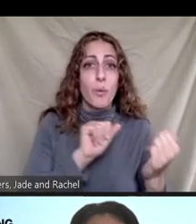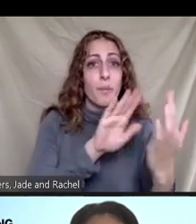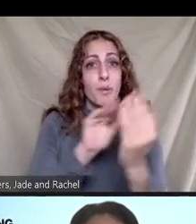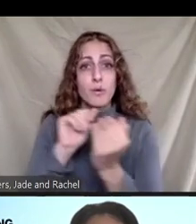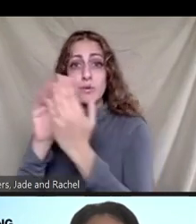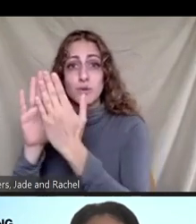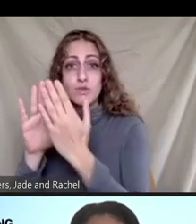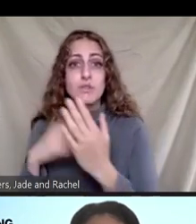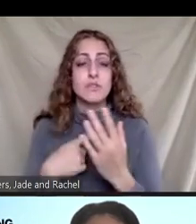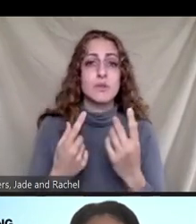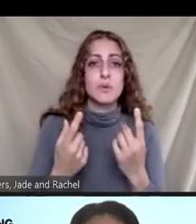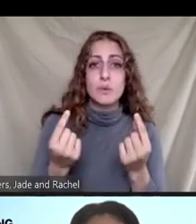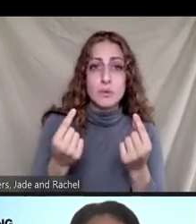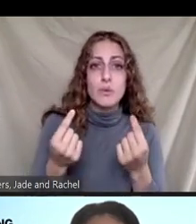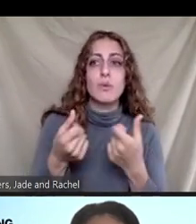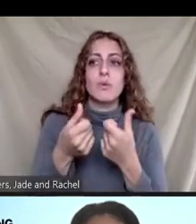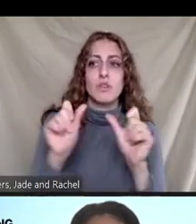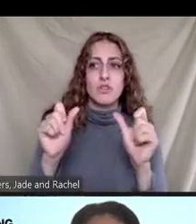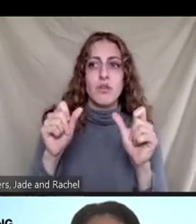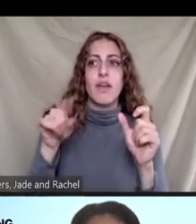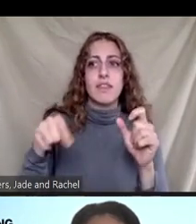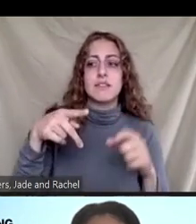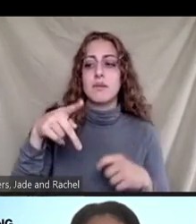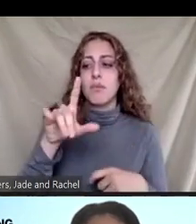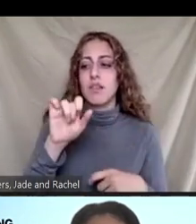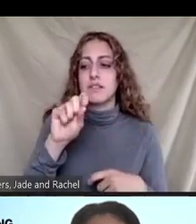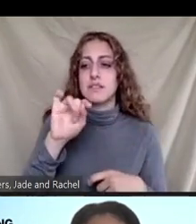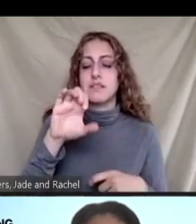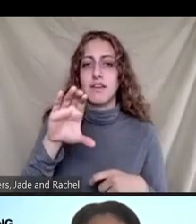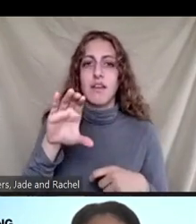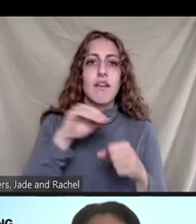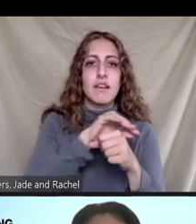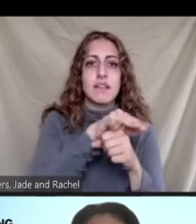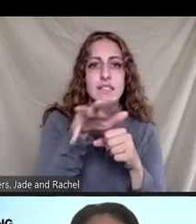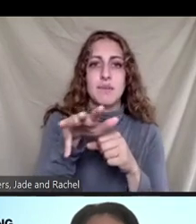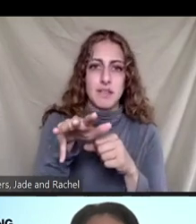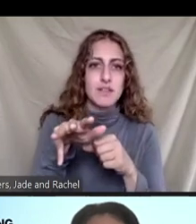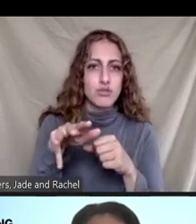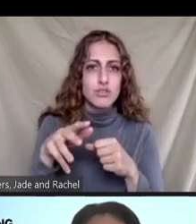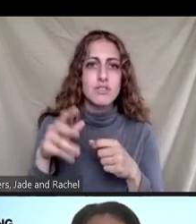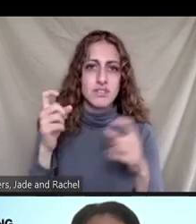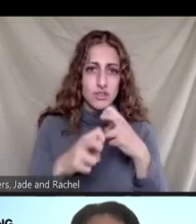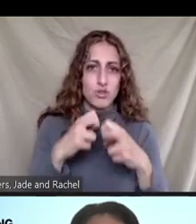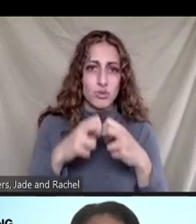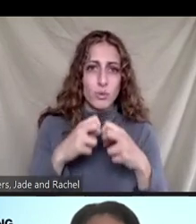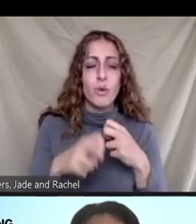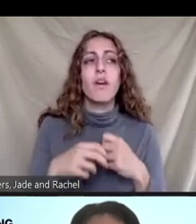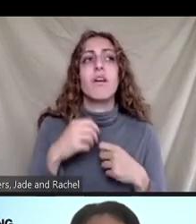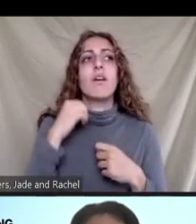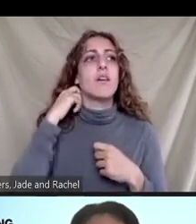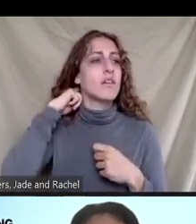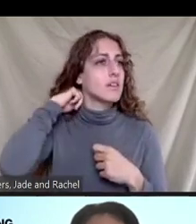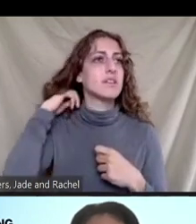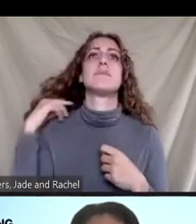address this kind of plastic contamination issue. I think I mentioned some of these two approaches during my presentation. Generally, um,